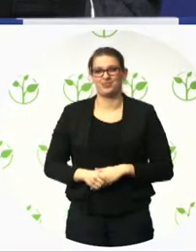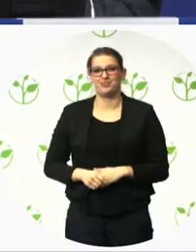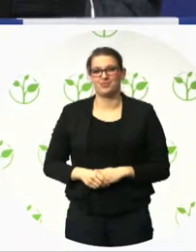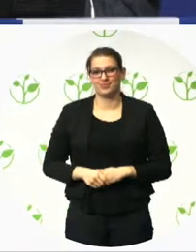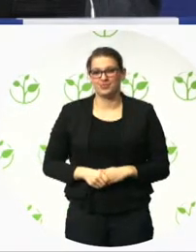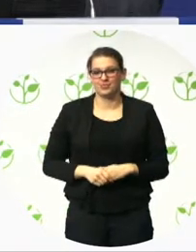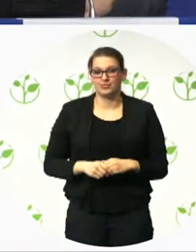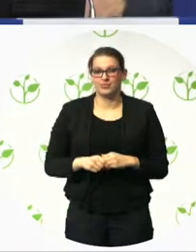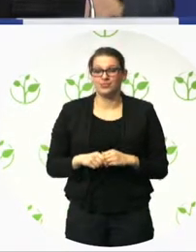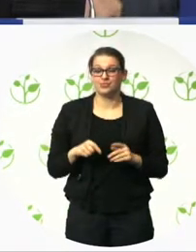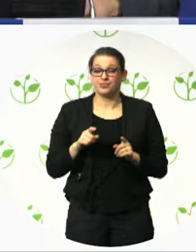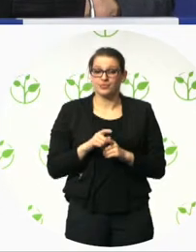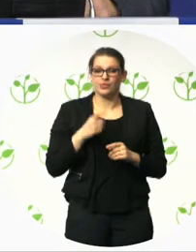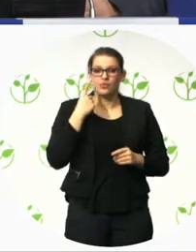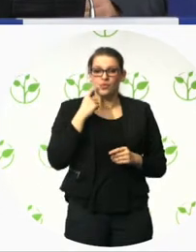to achieve.